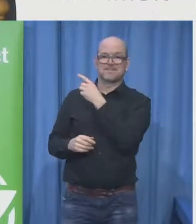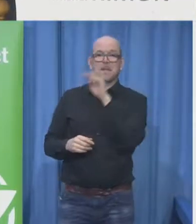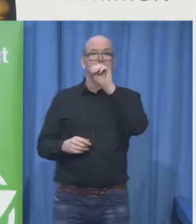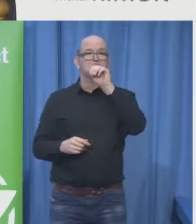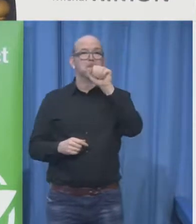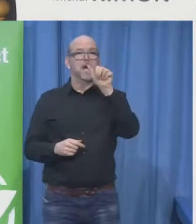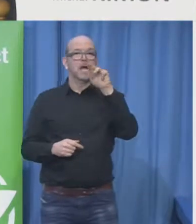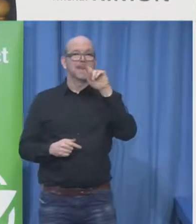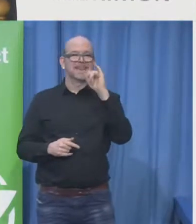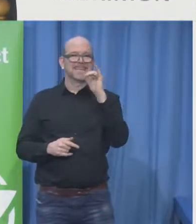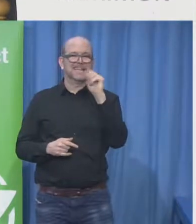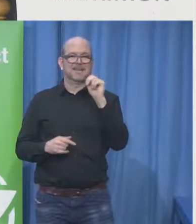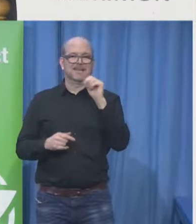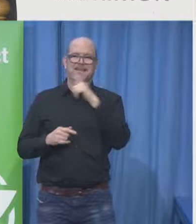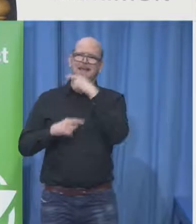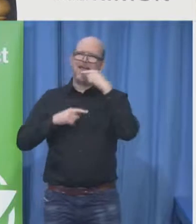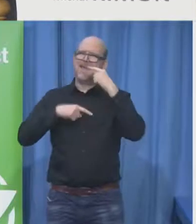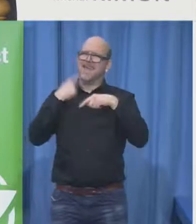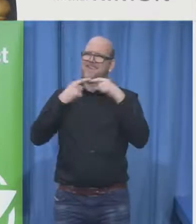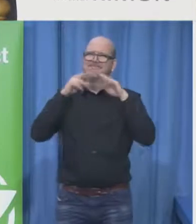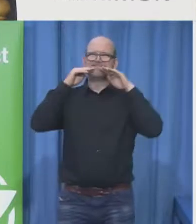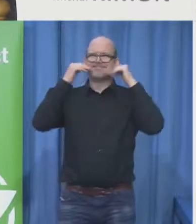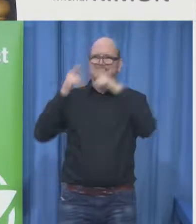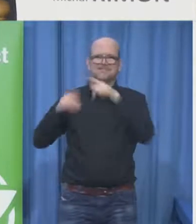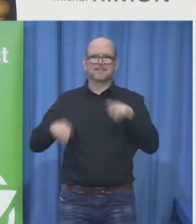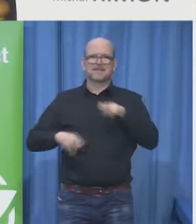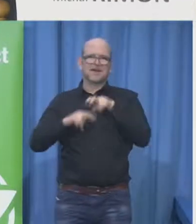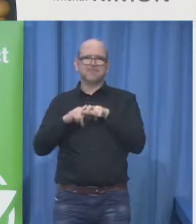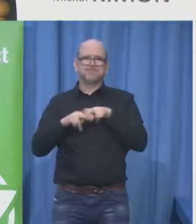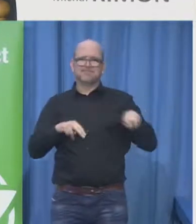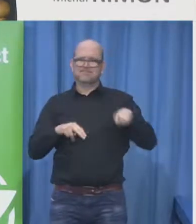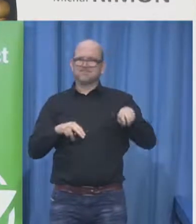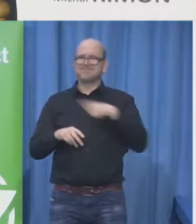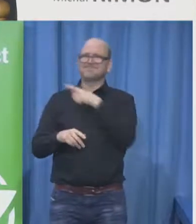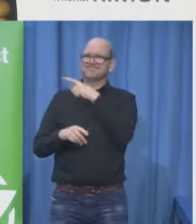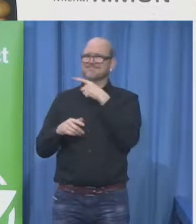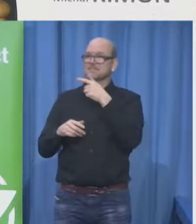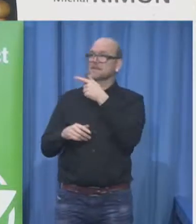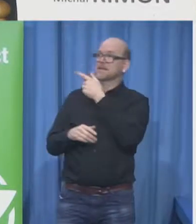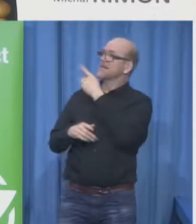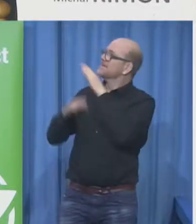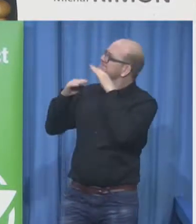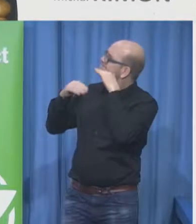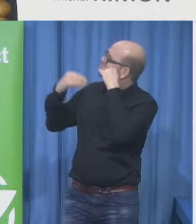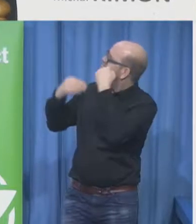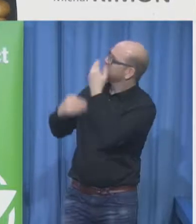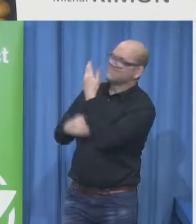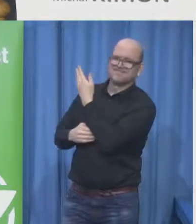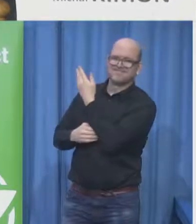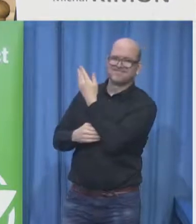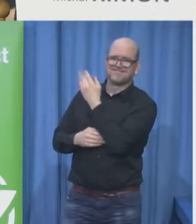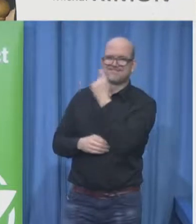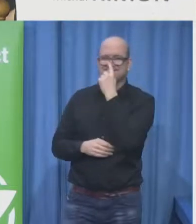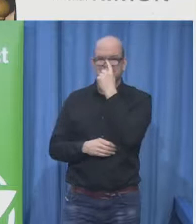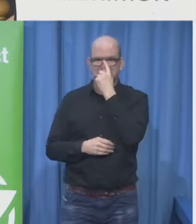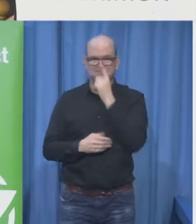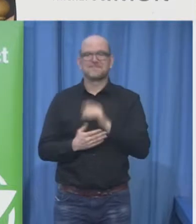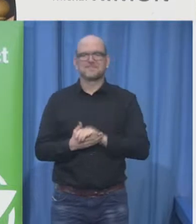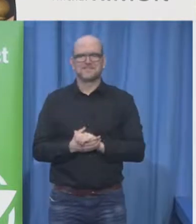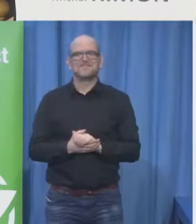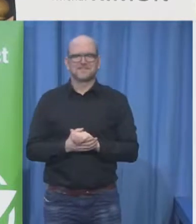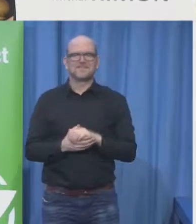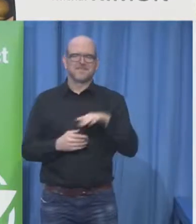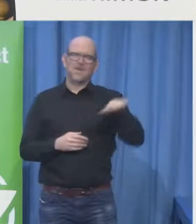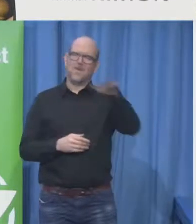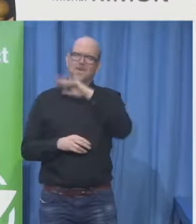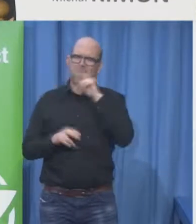oh he's a poor guy and what he actually wants to be said is is I'm a